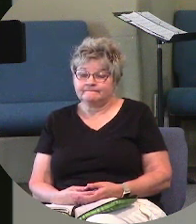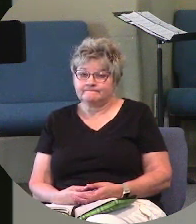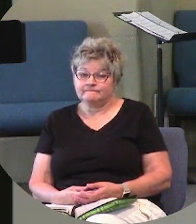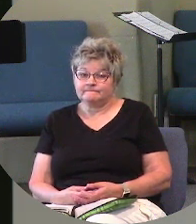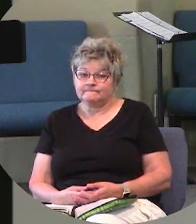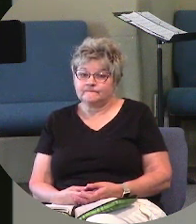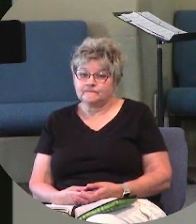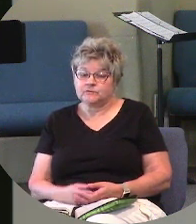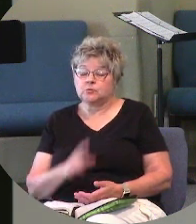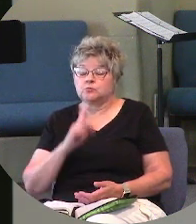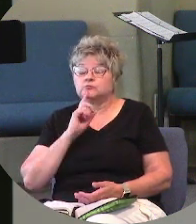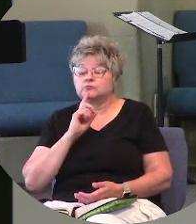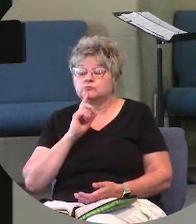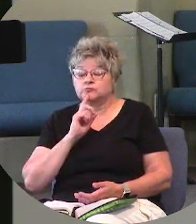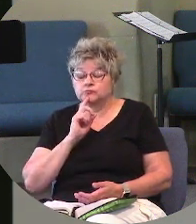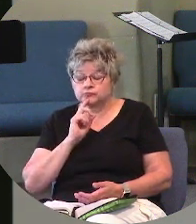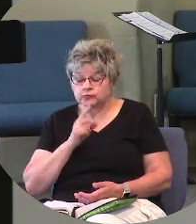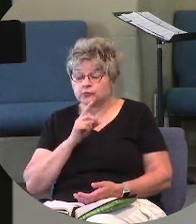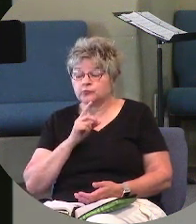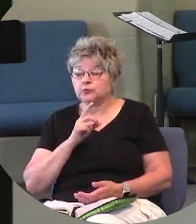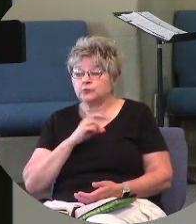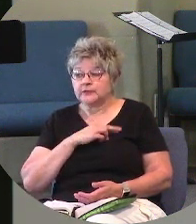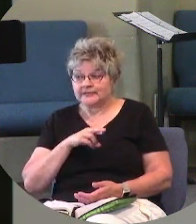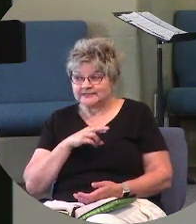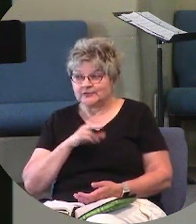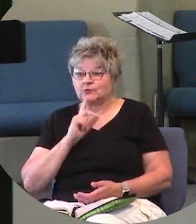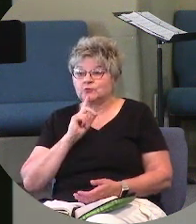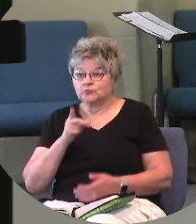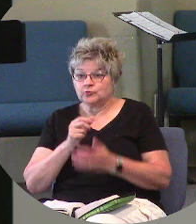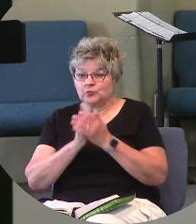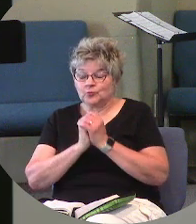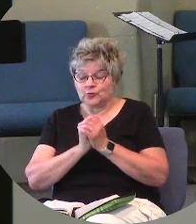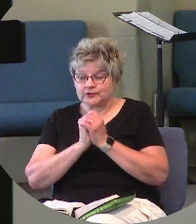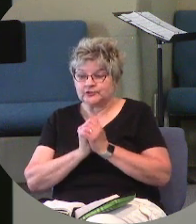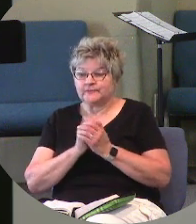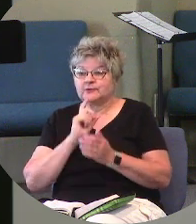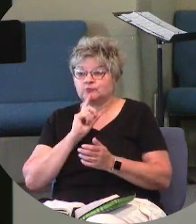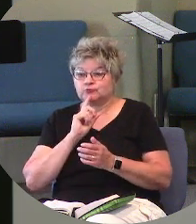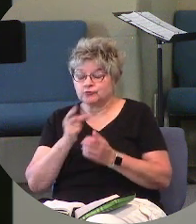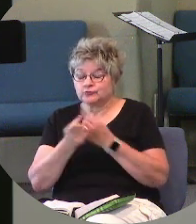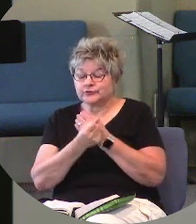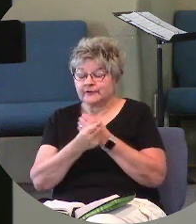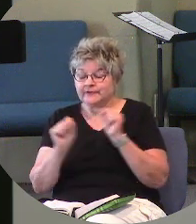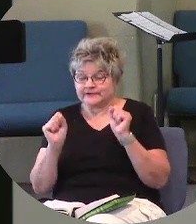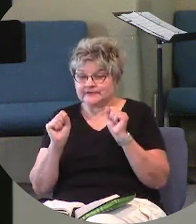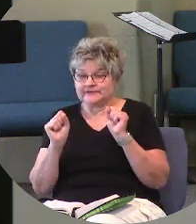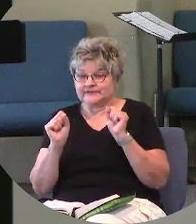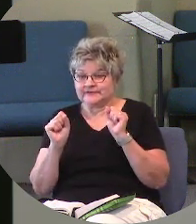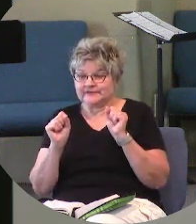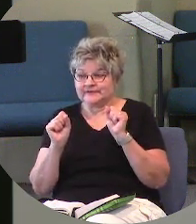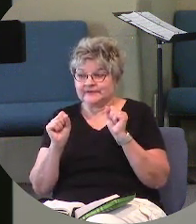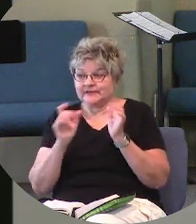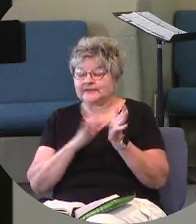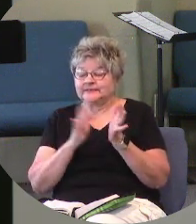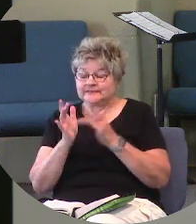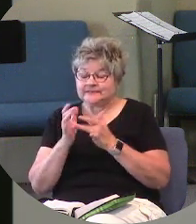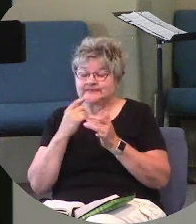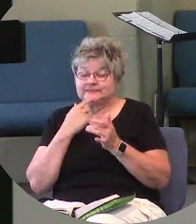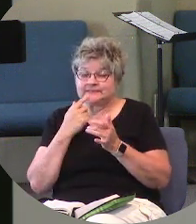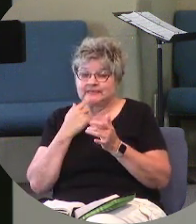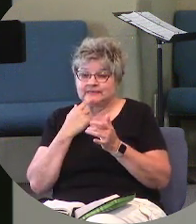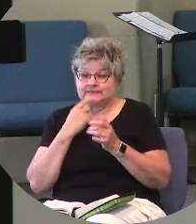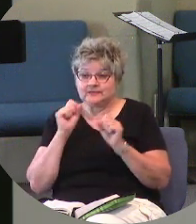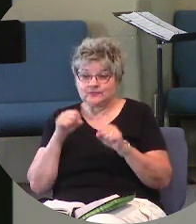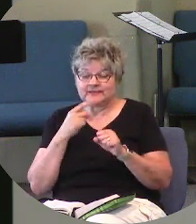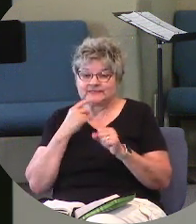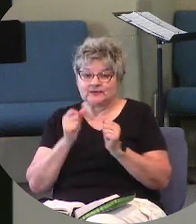So true religion, true worship, true salvation. Jesus said, you can